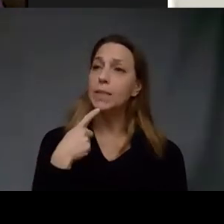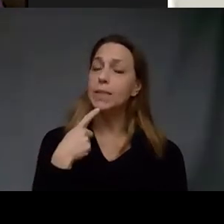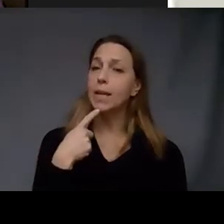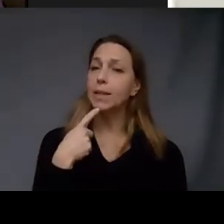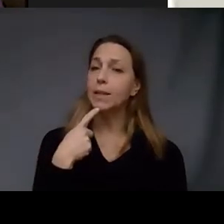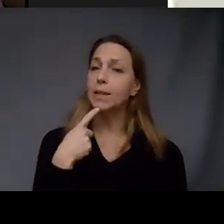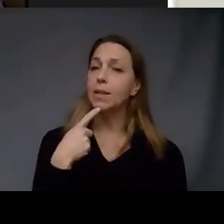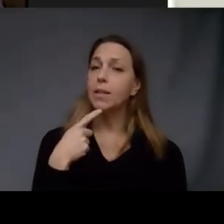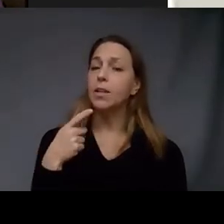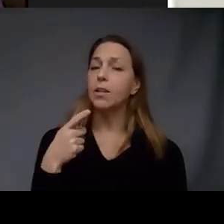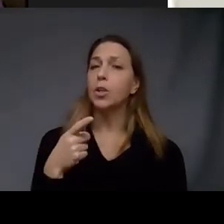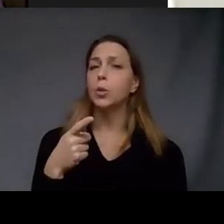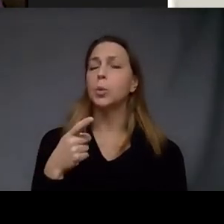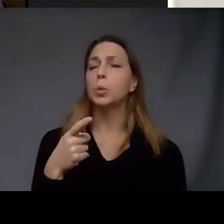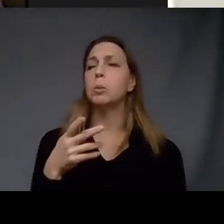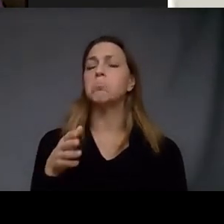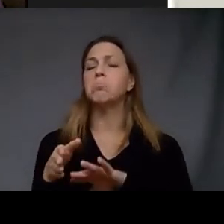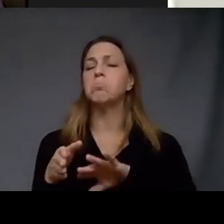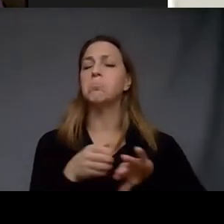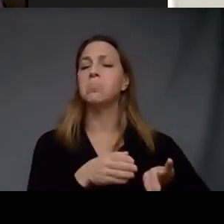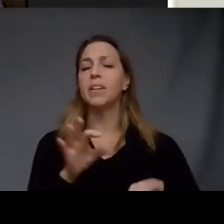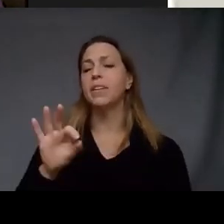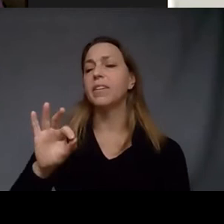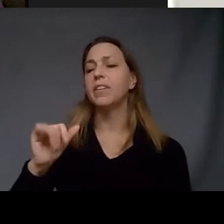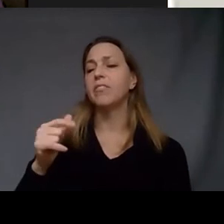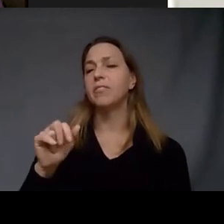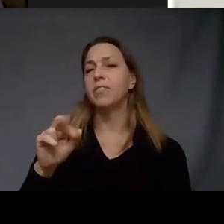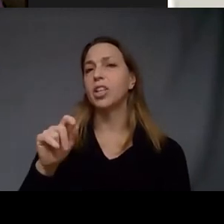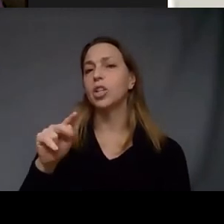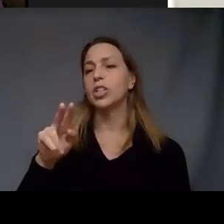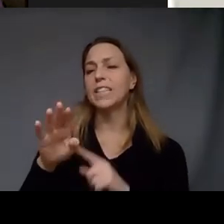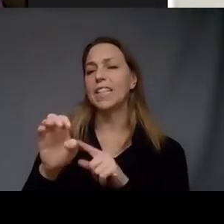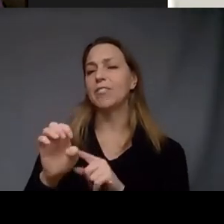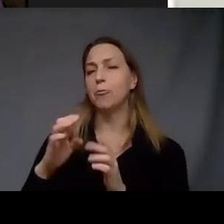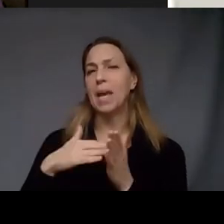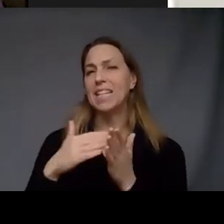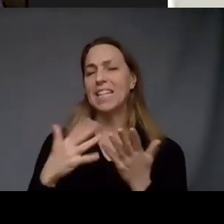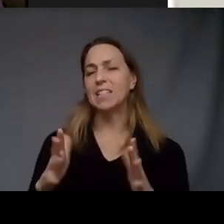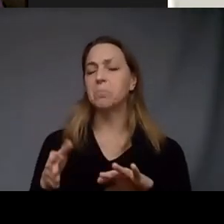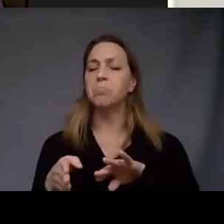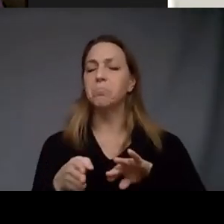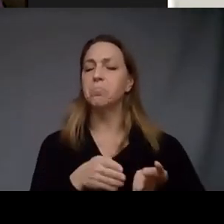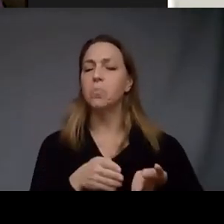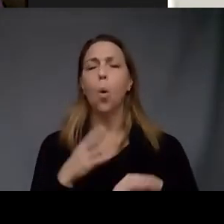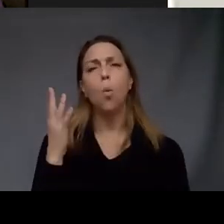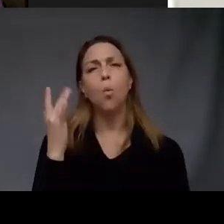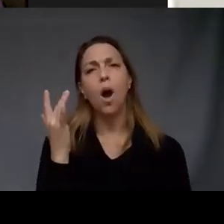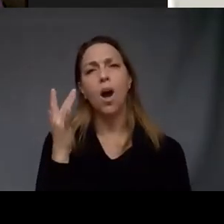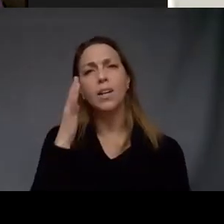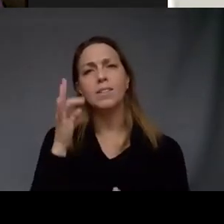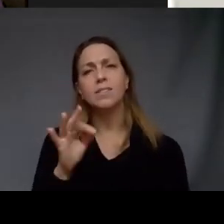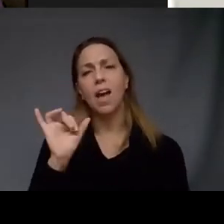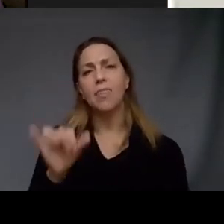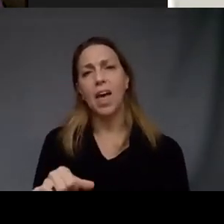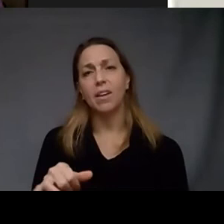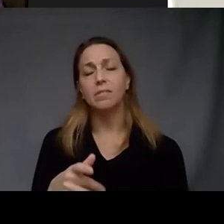moved away from figurative paintings which they put are so delightful and evocative I'm curious what might have led you to this decision if it